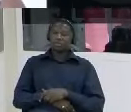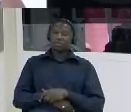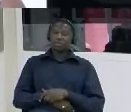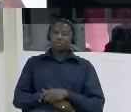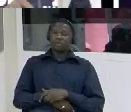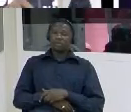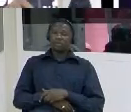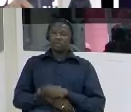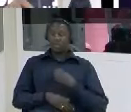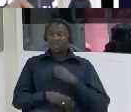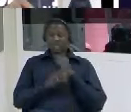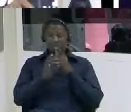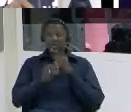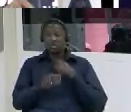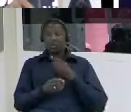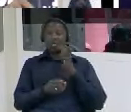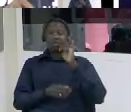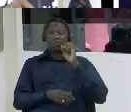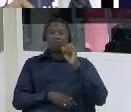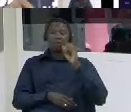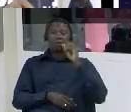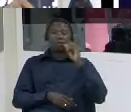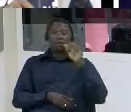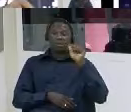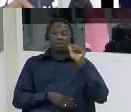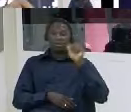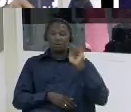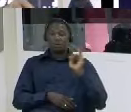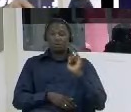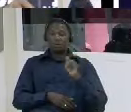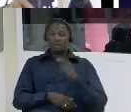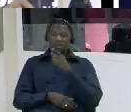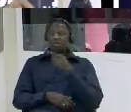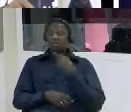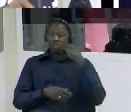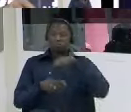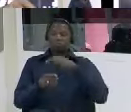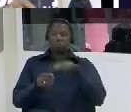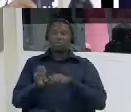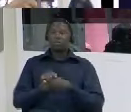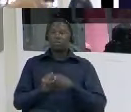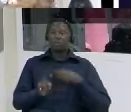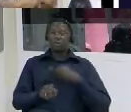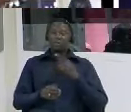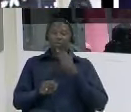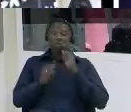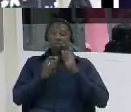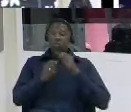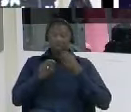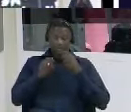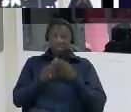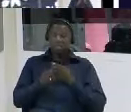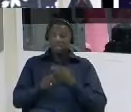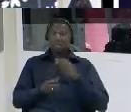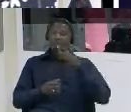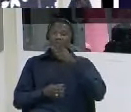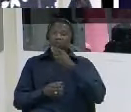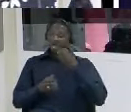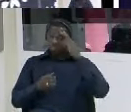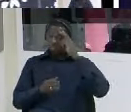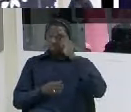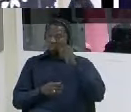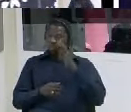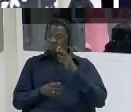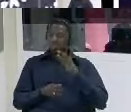to be here according to my recommendation what i did was you are supposed to go home like content is supposed to go home applied